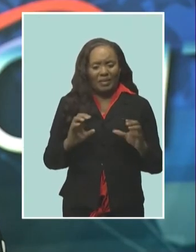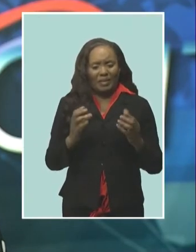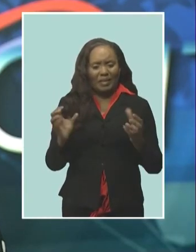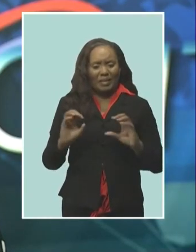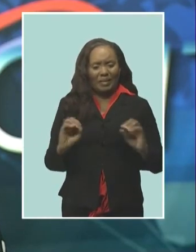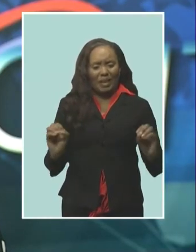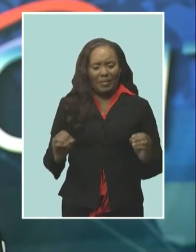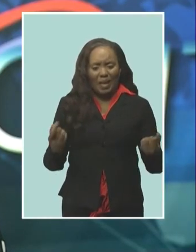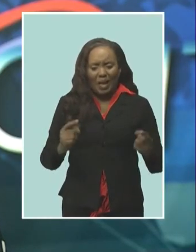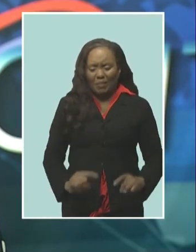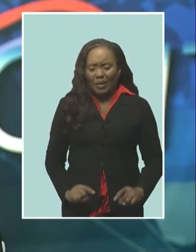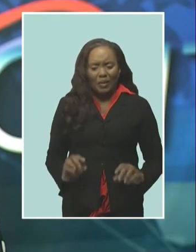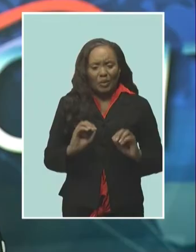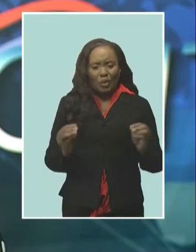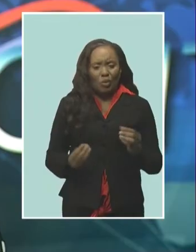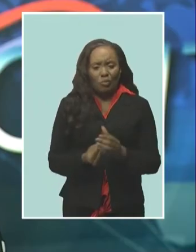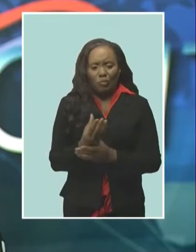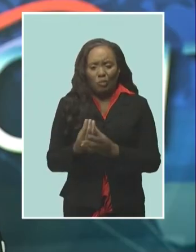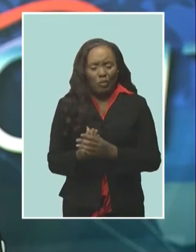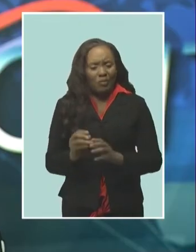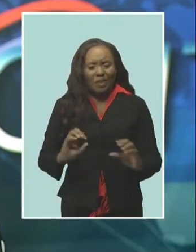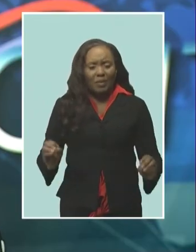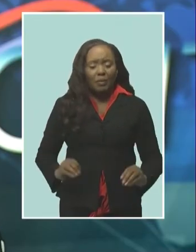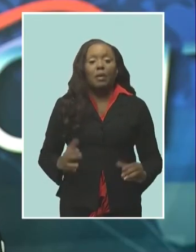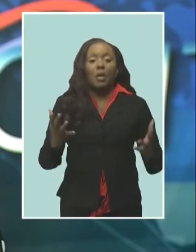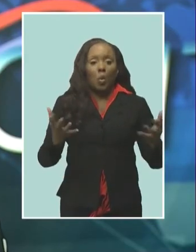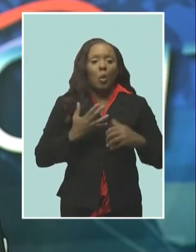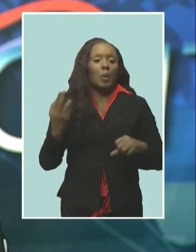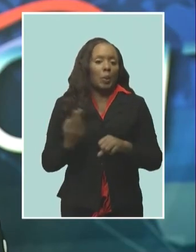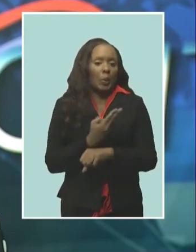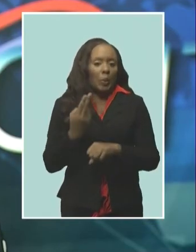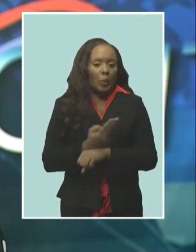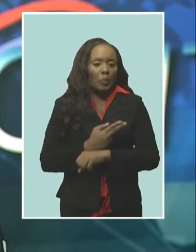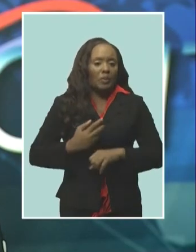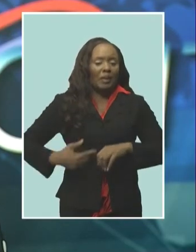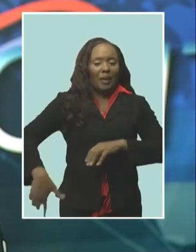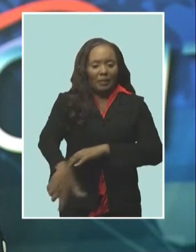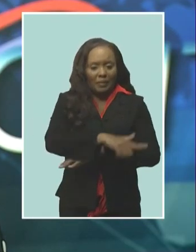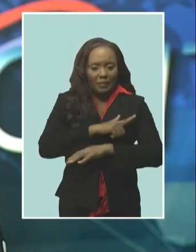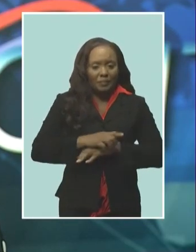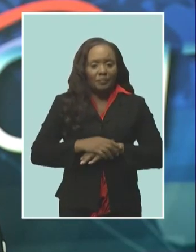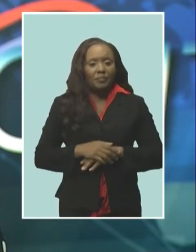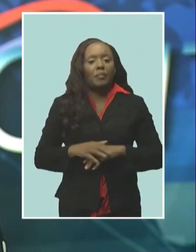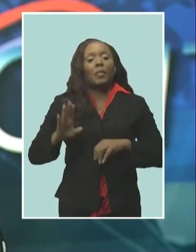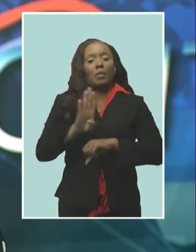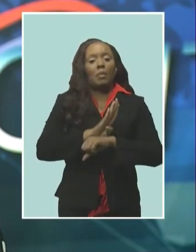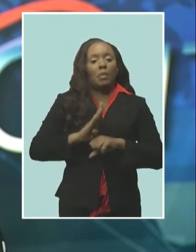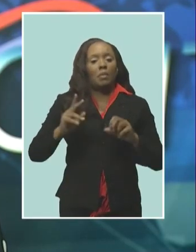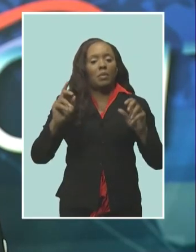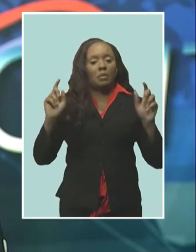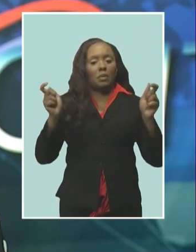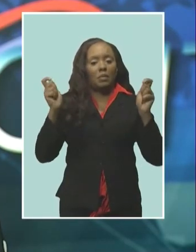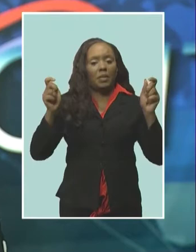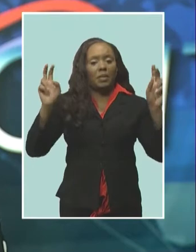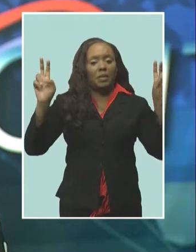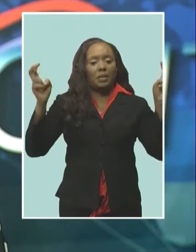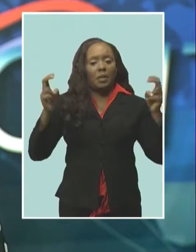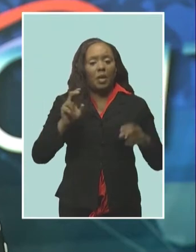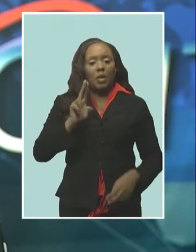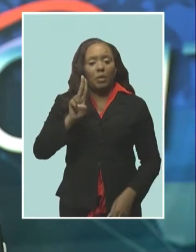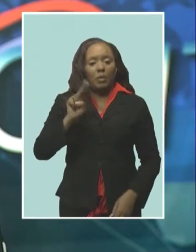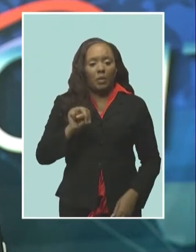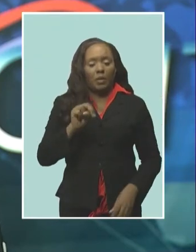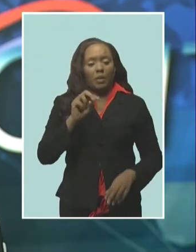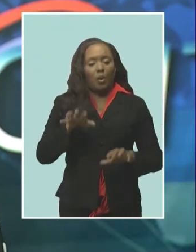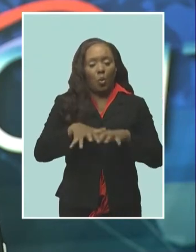who made the comments at the launch of the grow green initiative as barbados marks un world food day trevor thorpe has